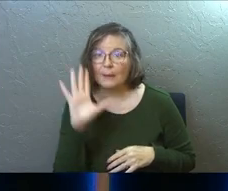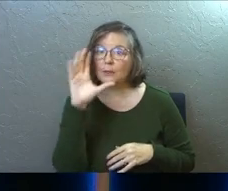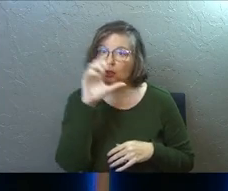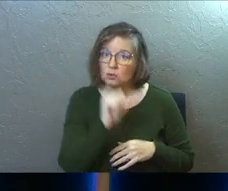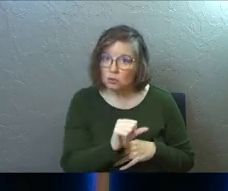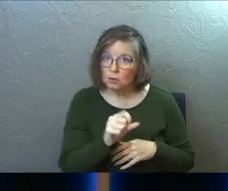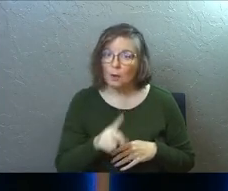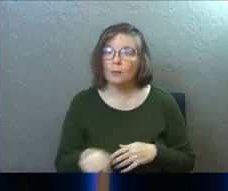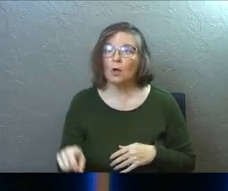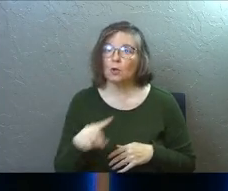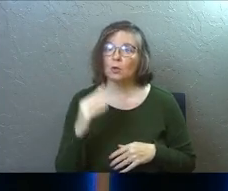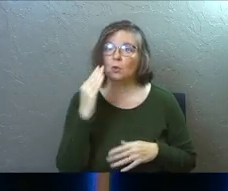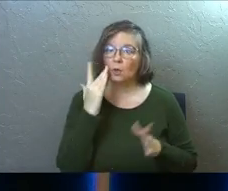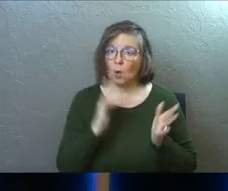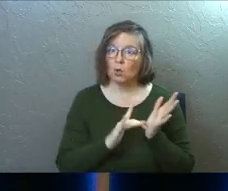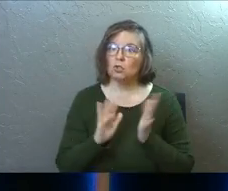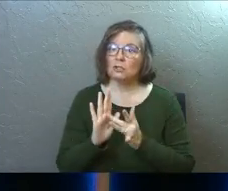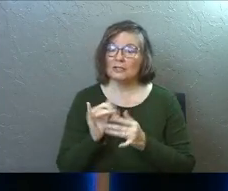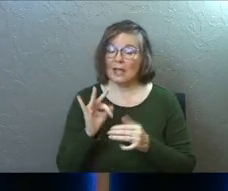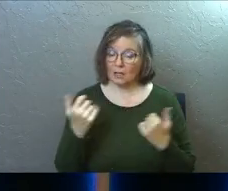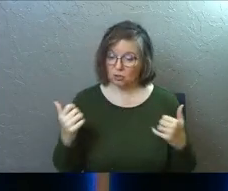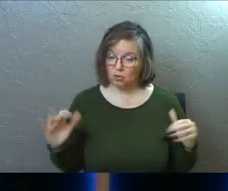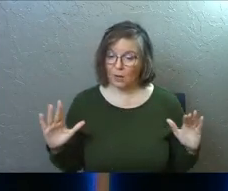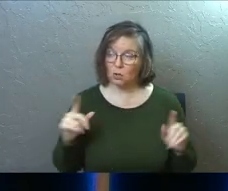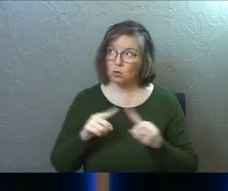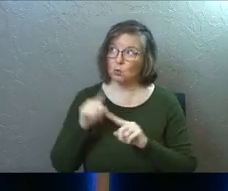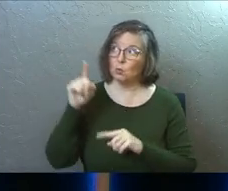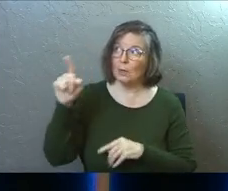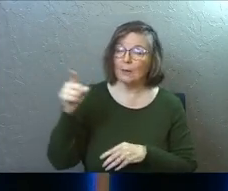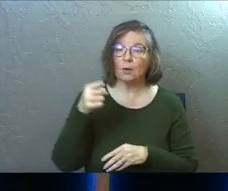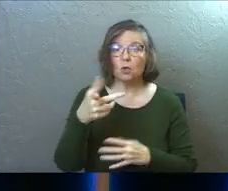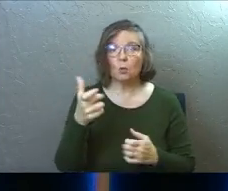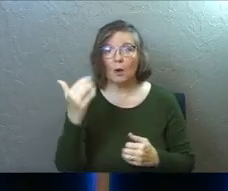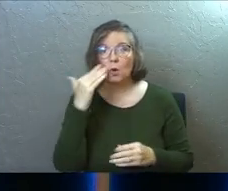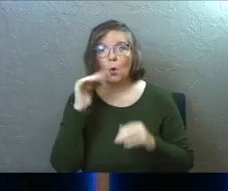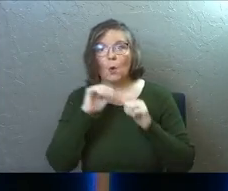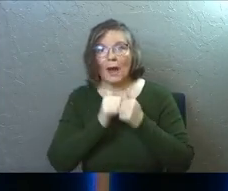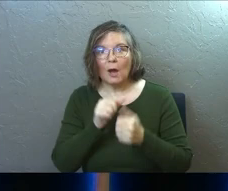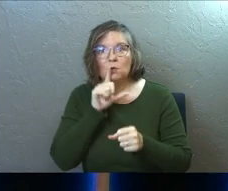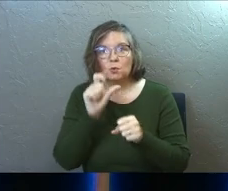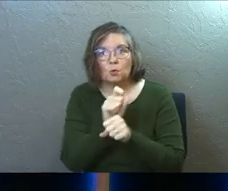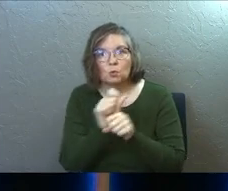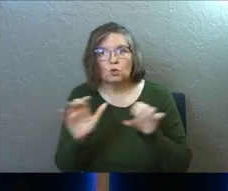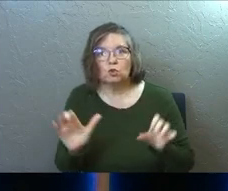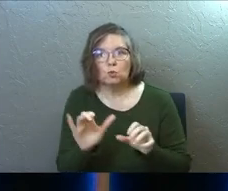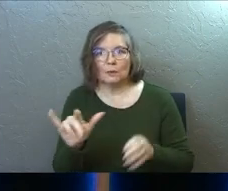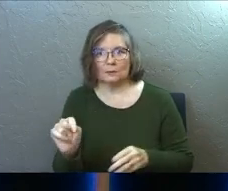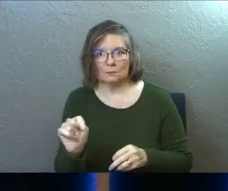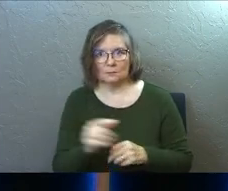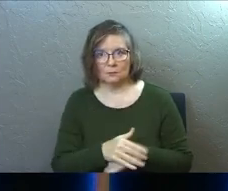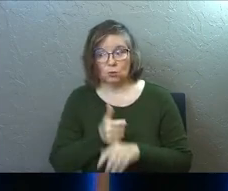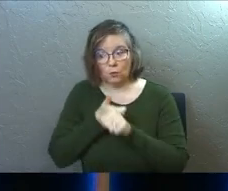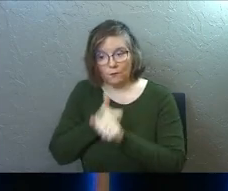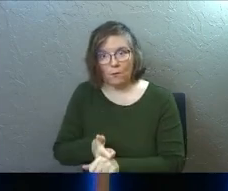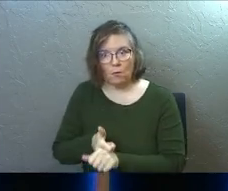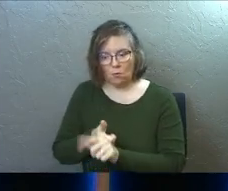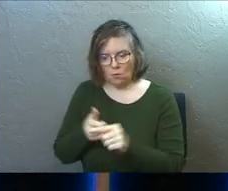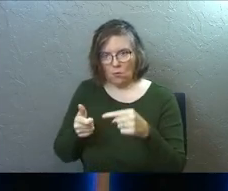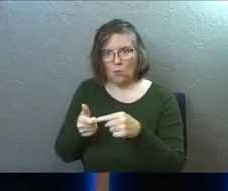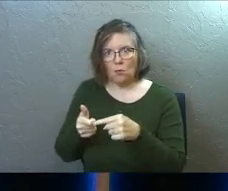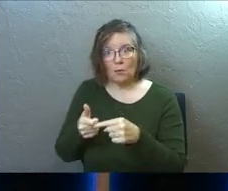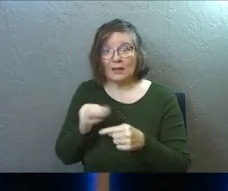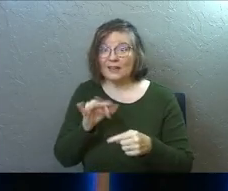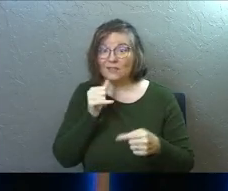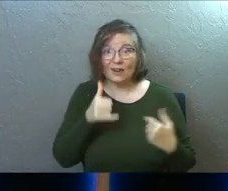assume that you know Jesus and have surrendered to him and you want to know how to do this thing. Now, if you're